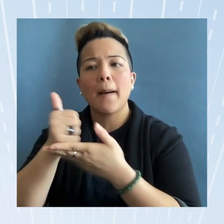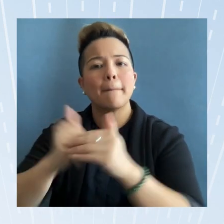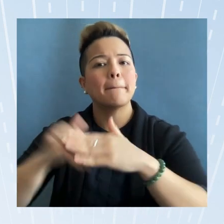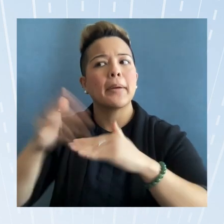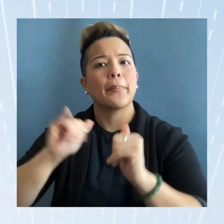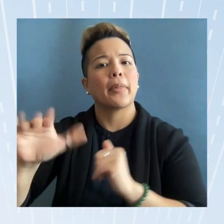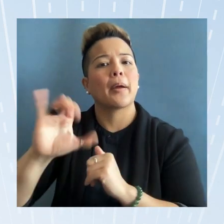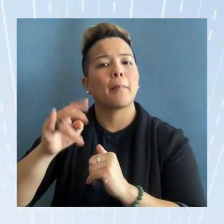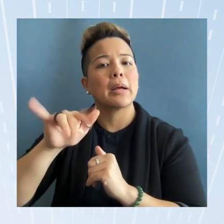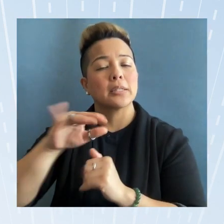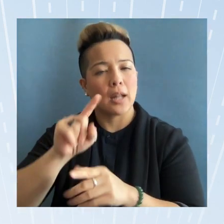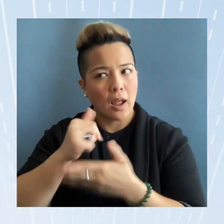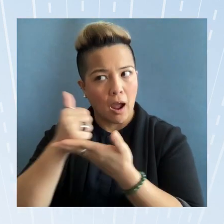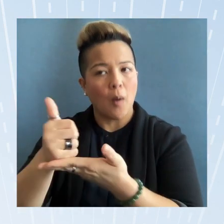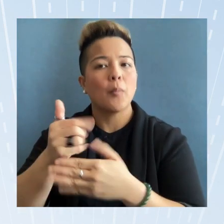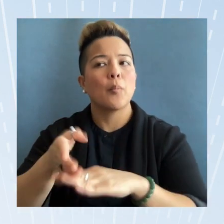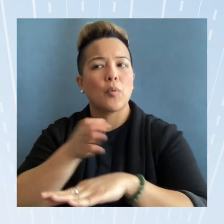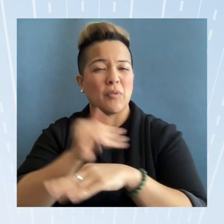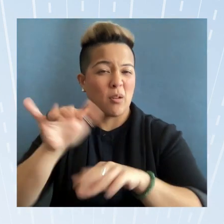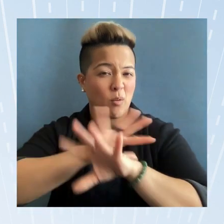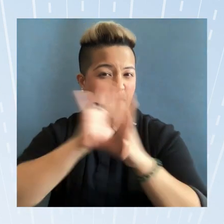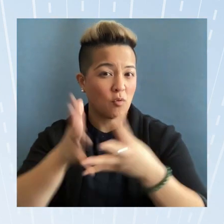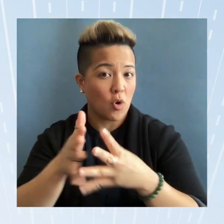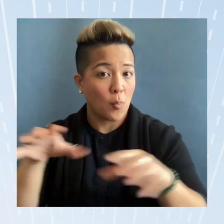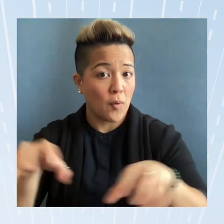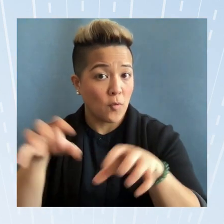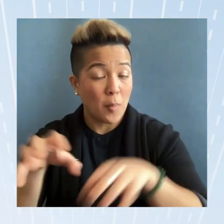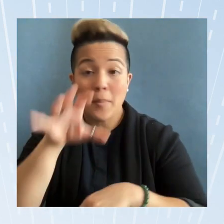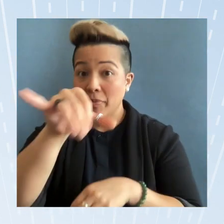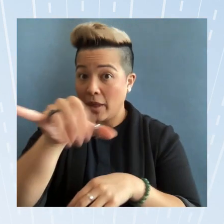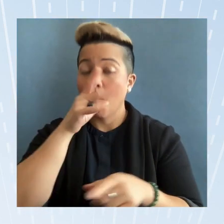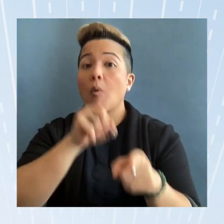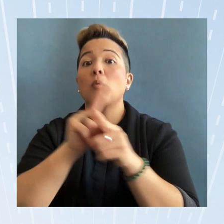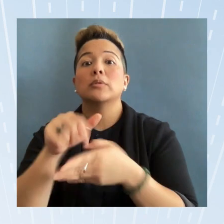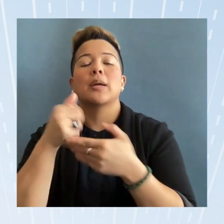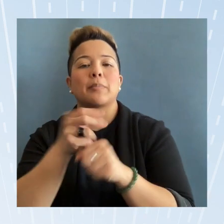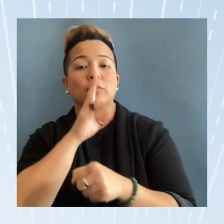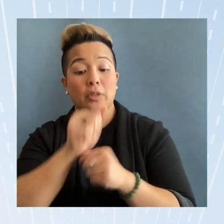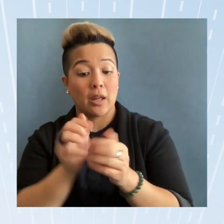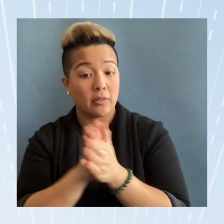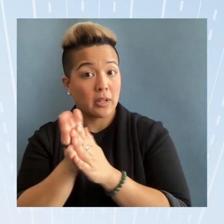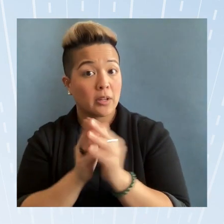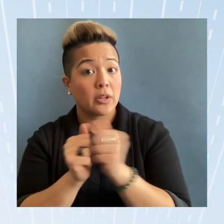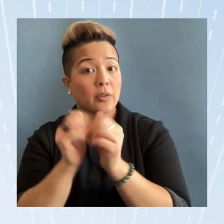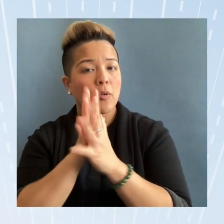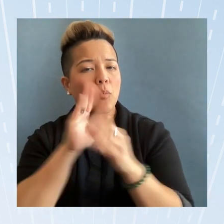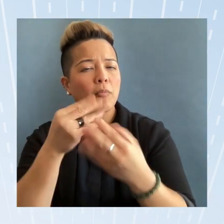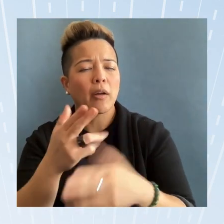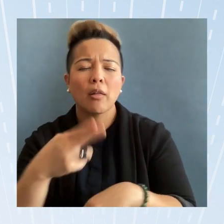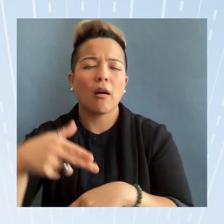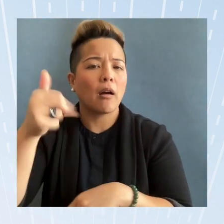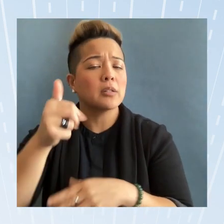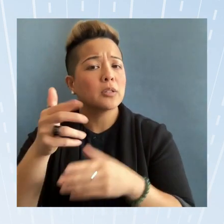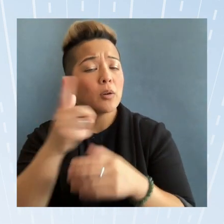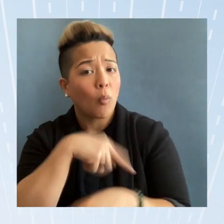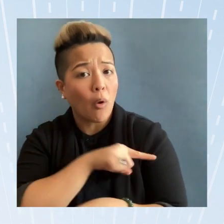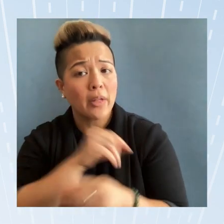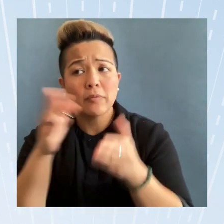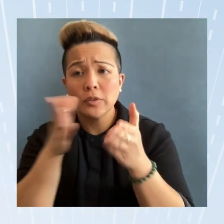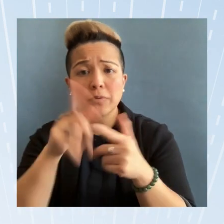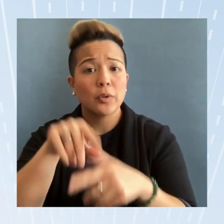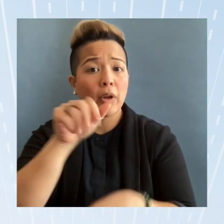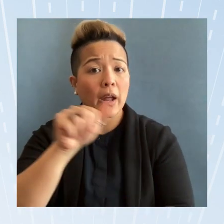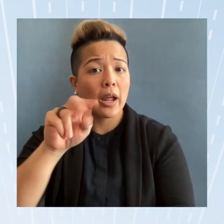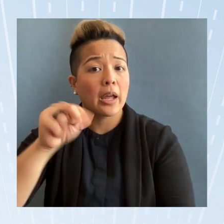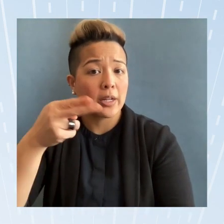and improve its overall performance this in turn would help to ensure that the initiative is providing the highest quality of service to AA and